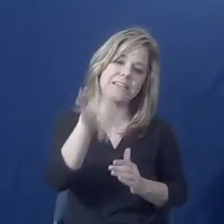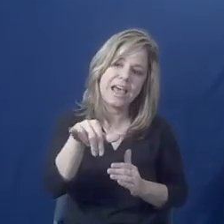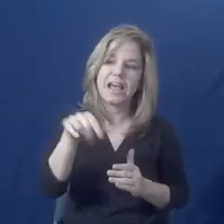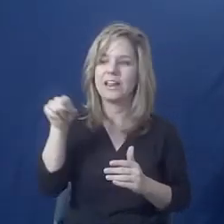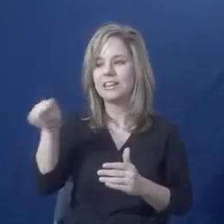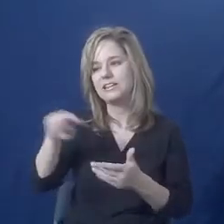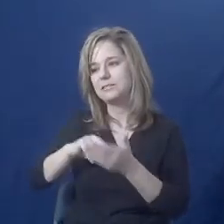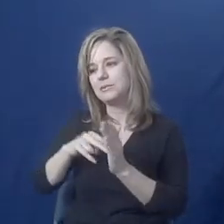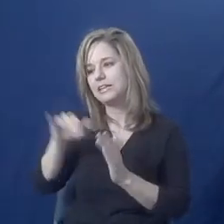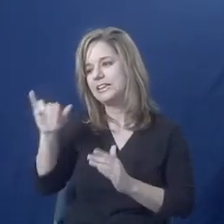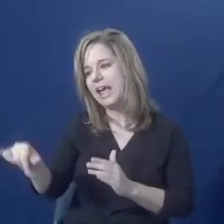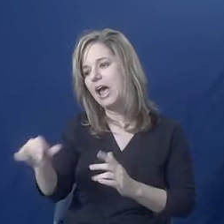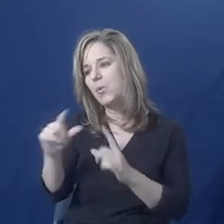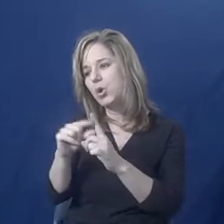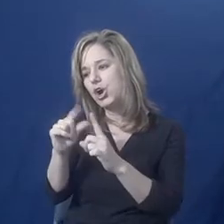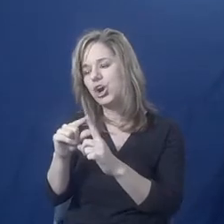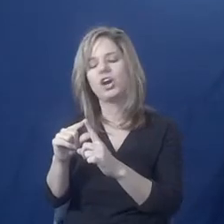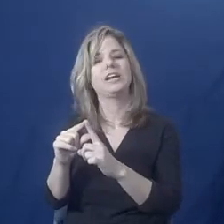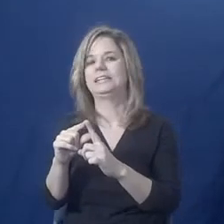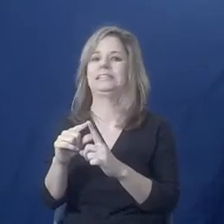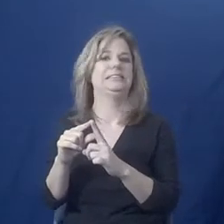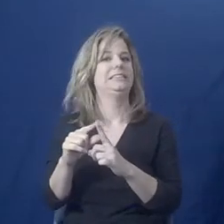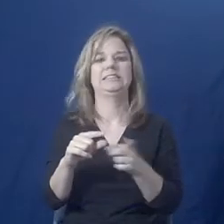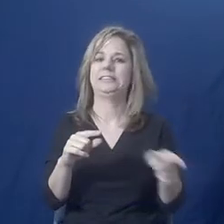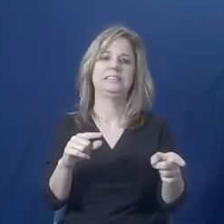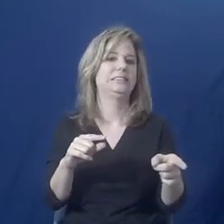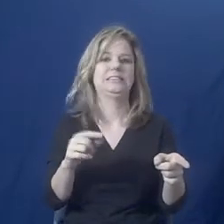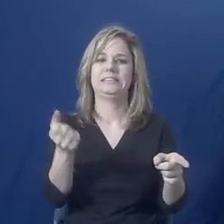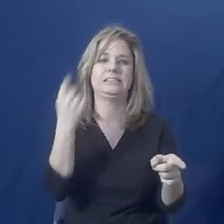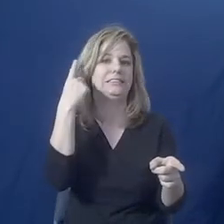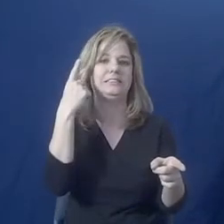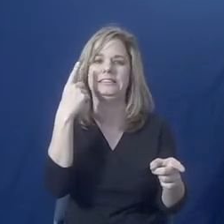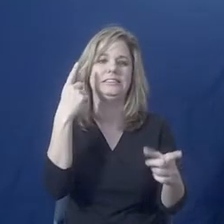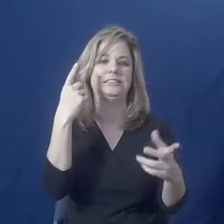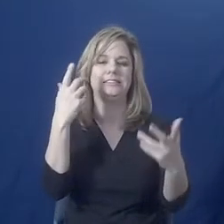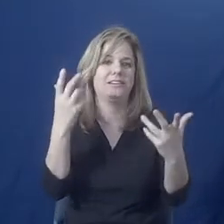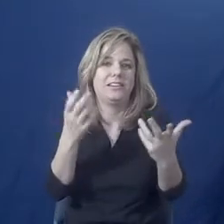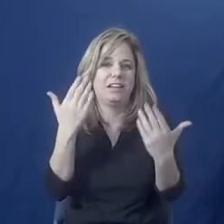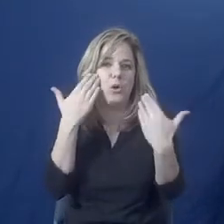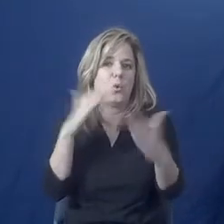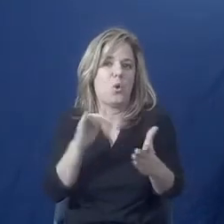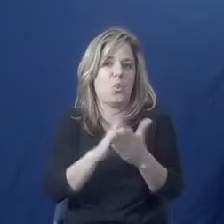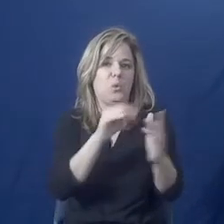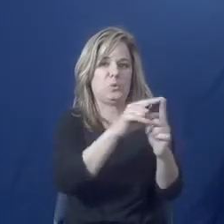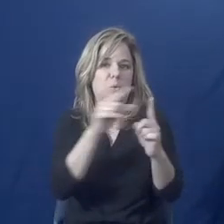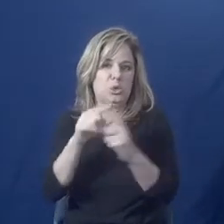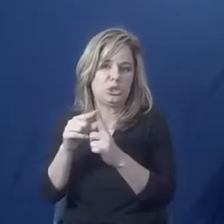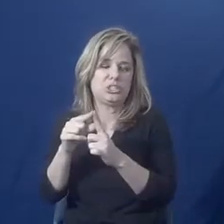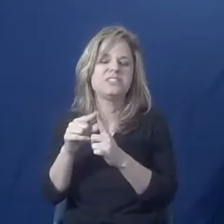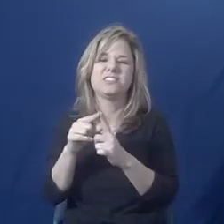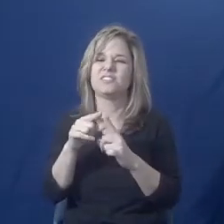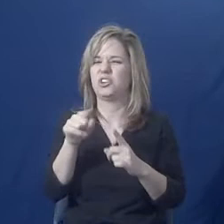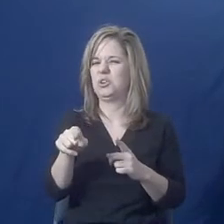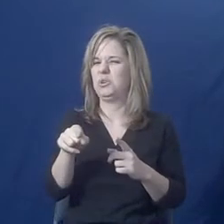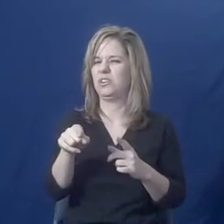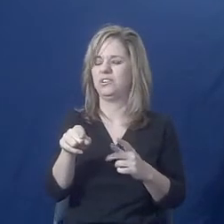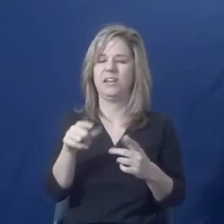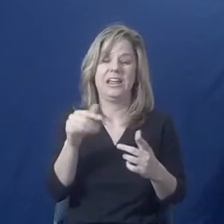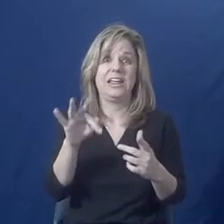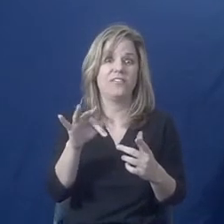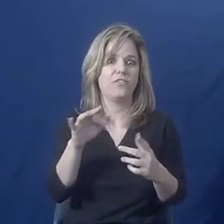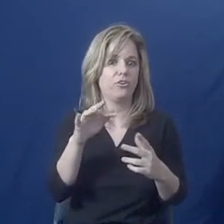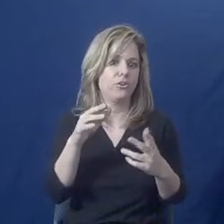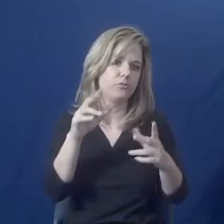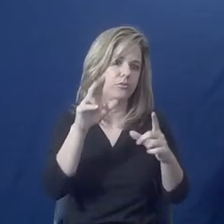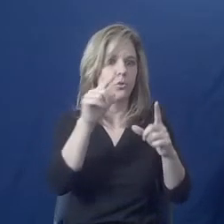stands for that. And that is really hard for people to understand. And you can kind of lose them in the